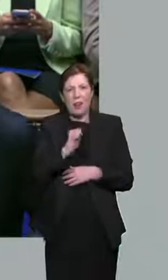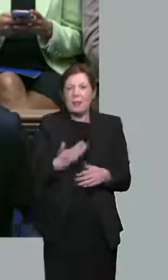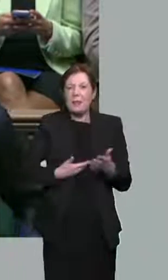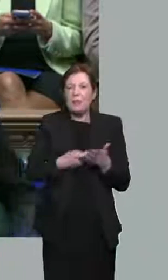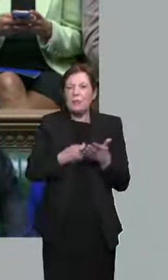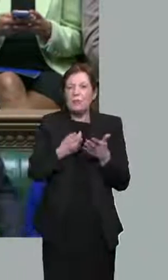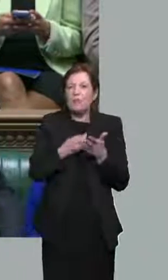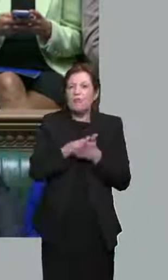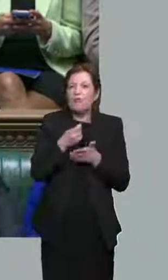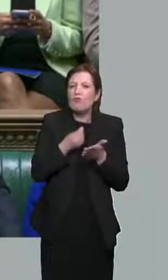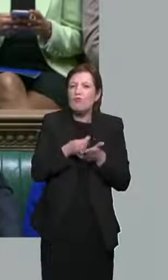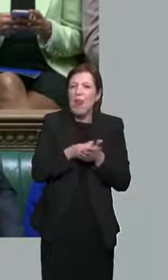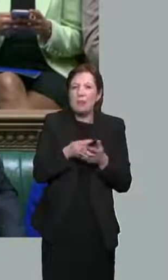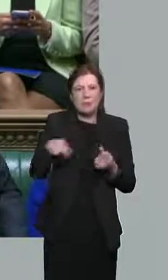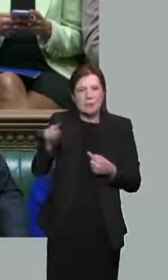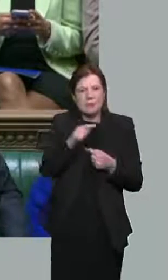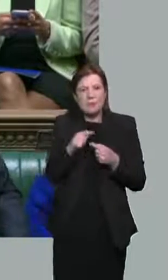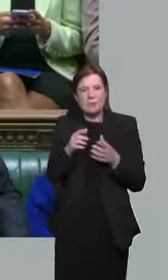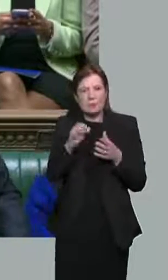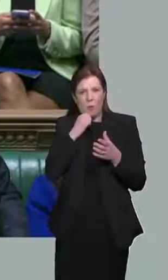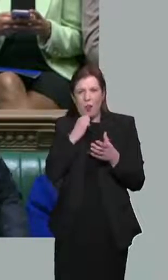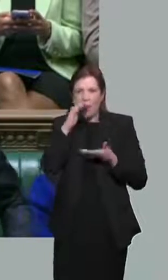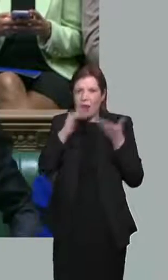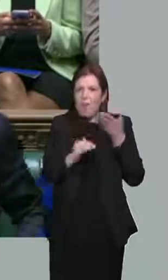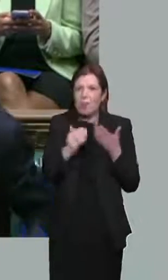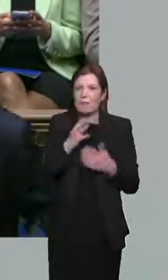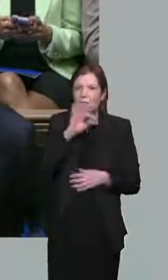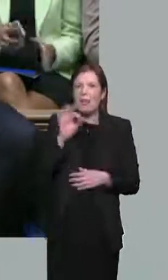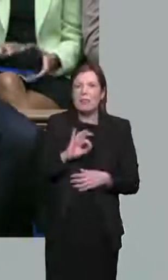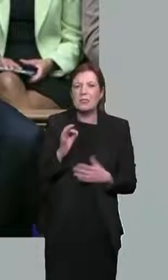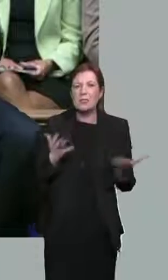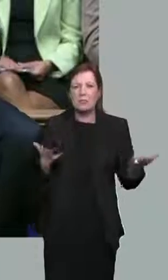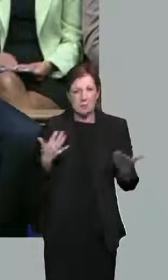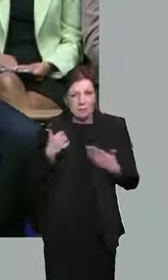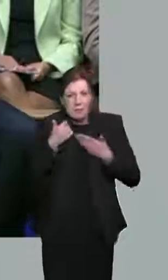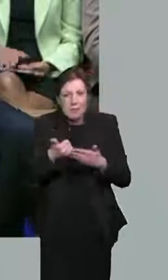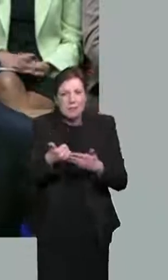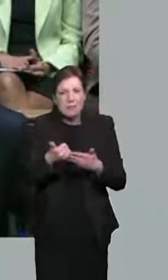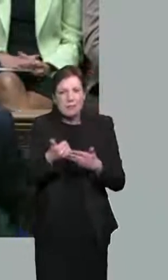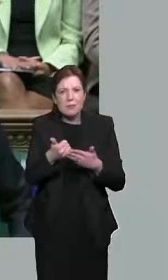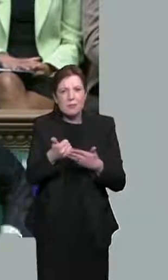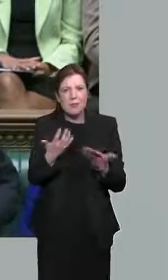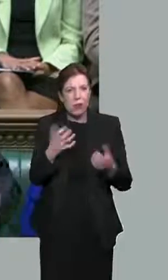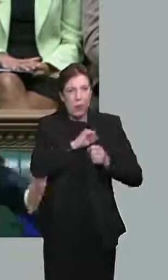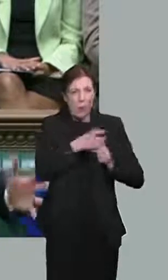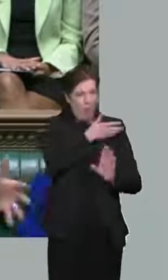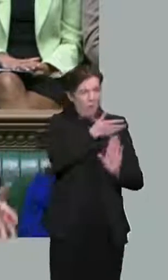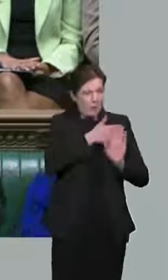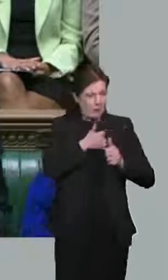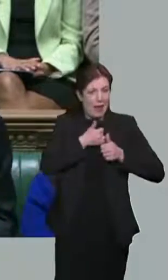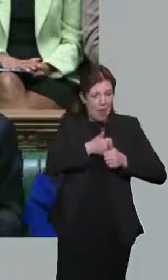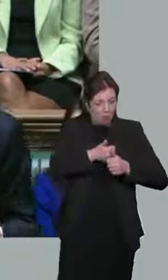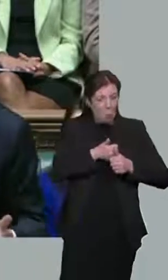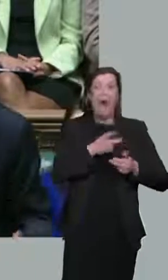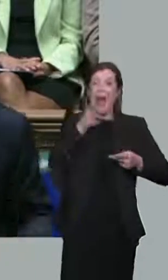business rates bill in the retail, hospitality and leisure sector. It is the biggest tax cut to business rates outside of coronavirus since the business